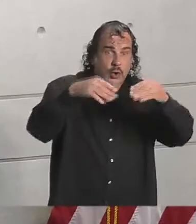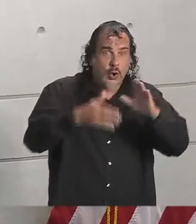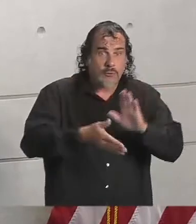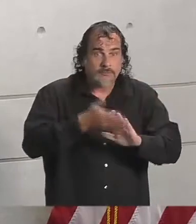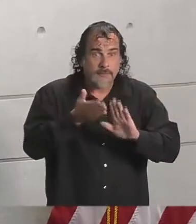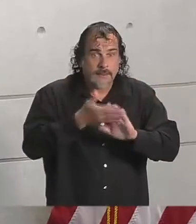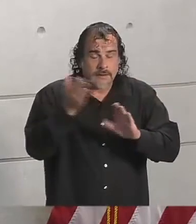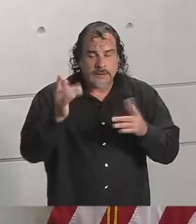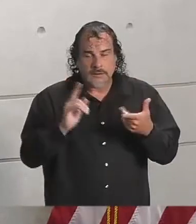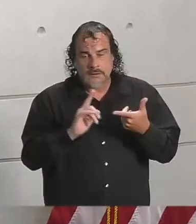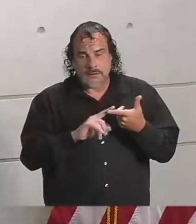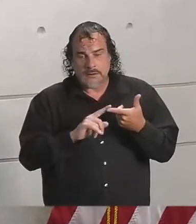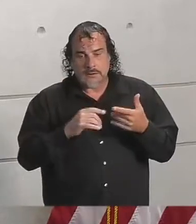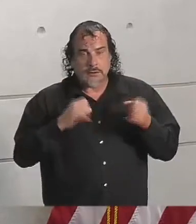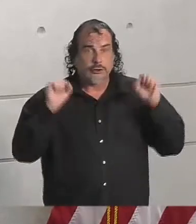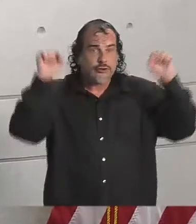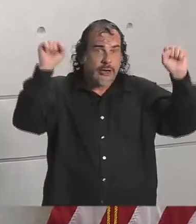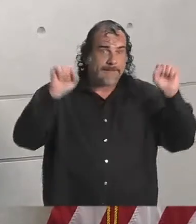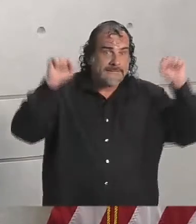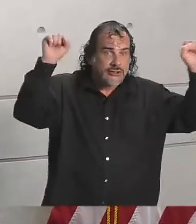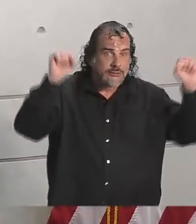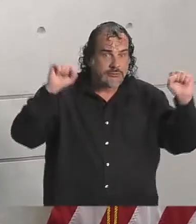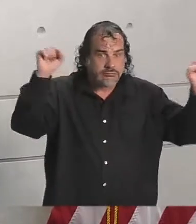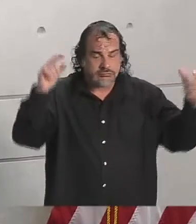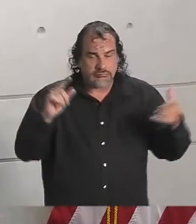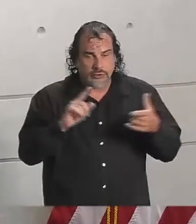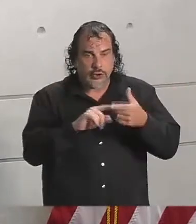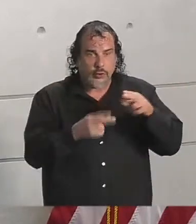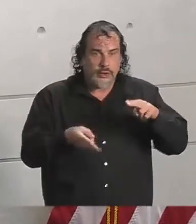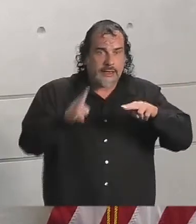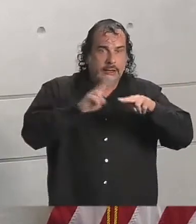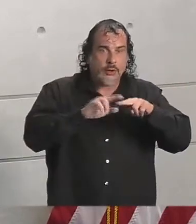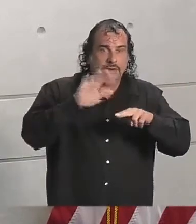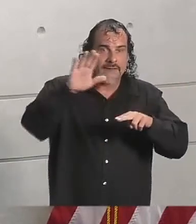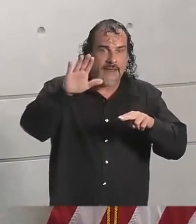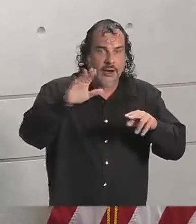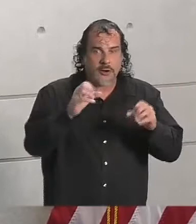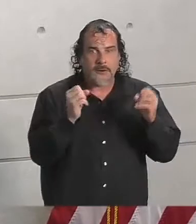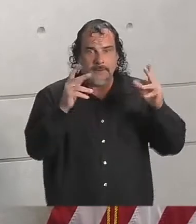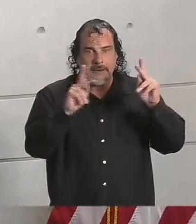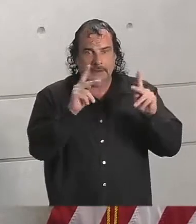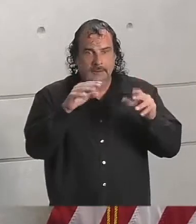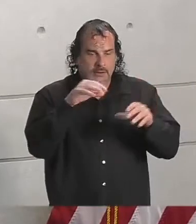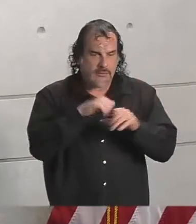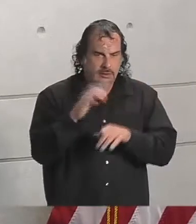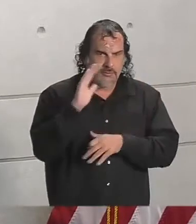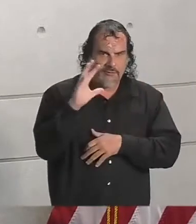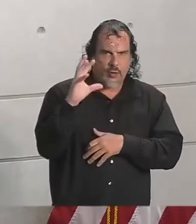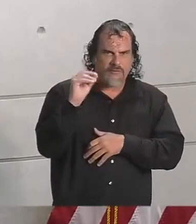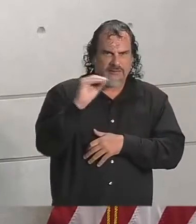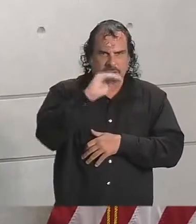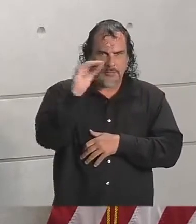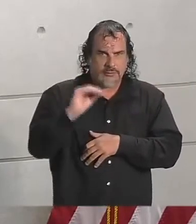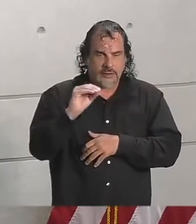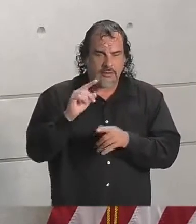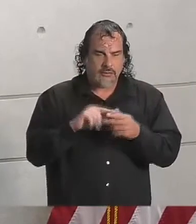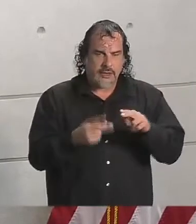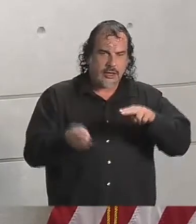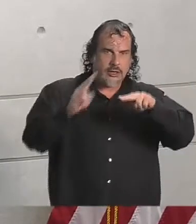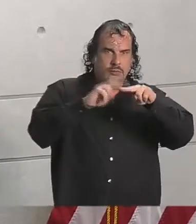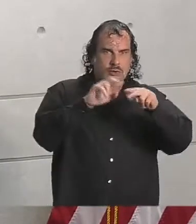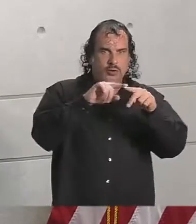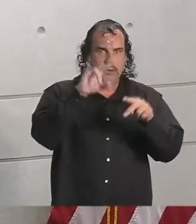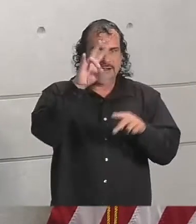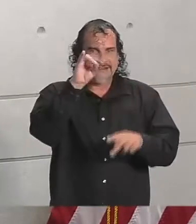well as gyms, to increase their capacity limitations from what was 50% to 70%.